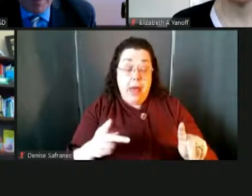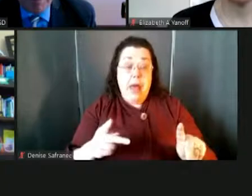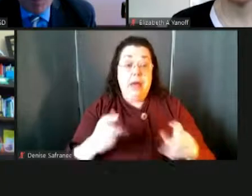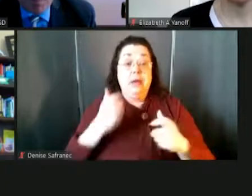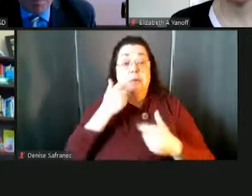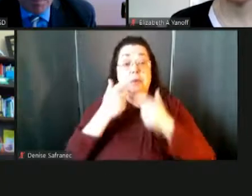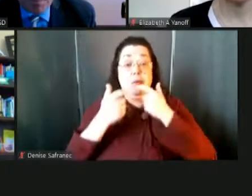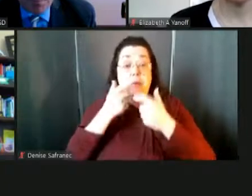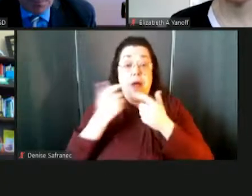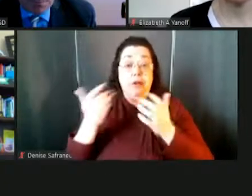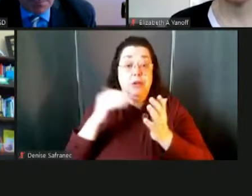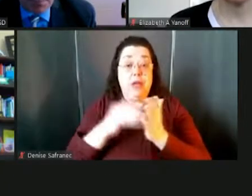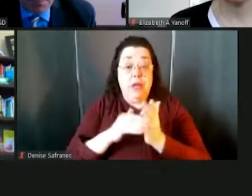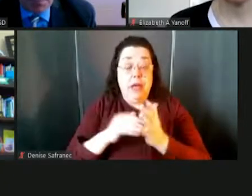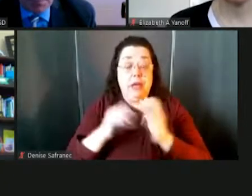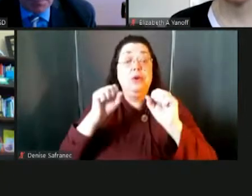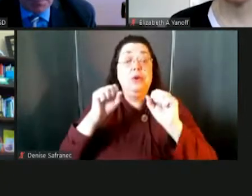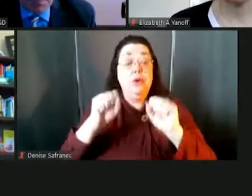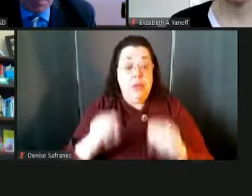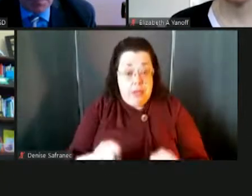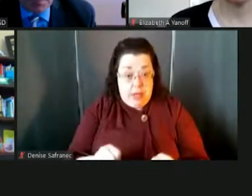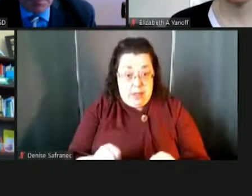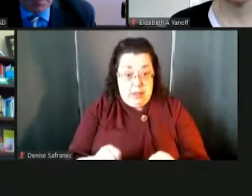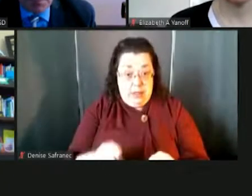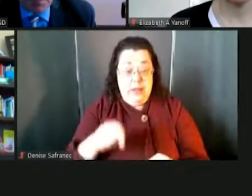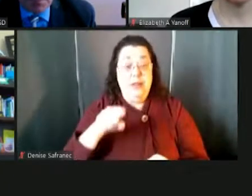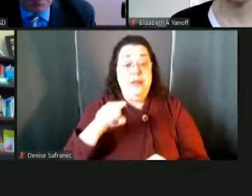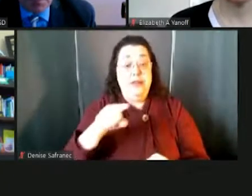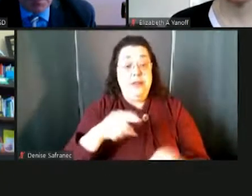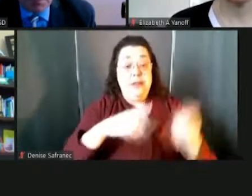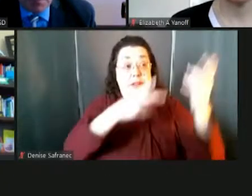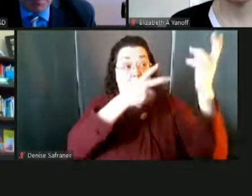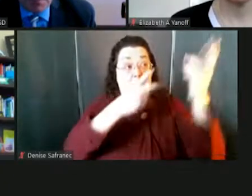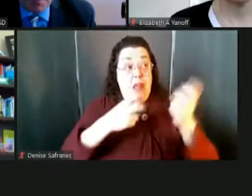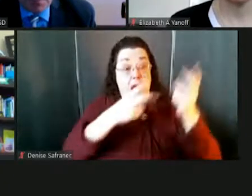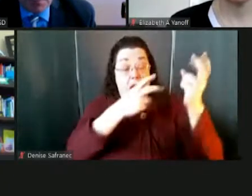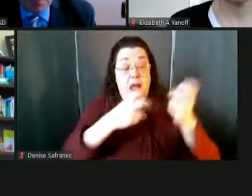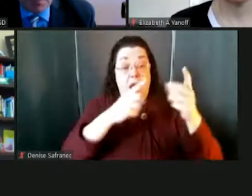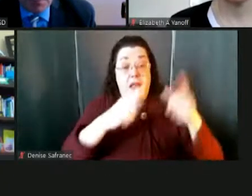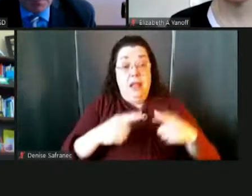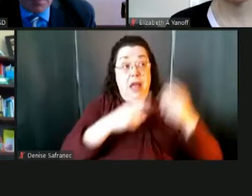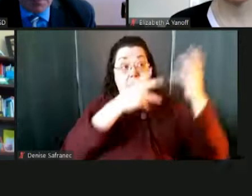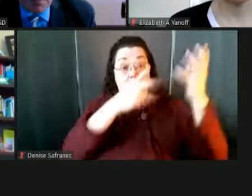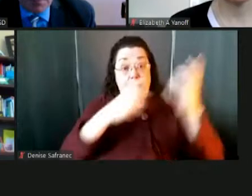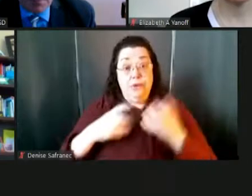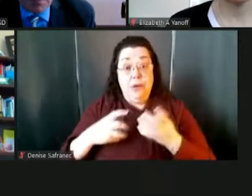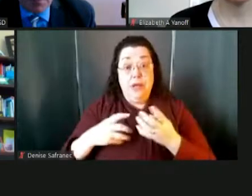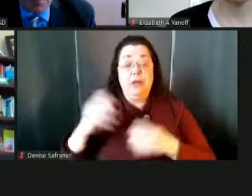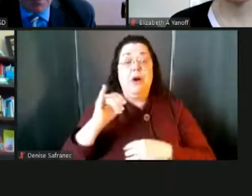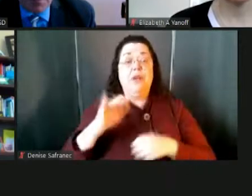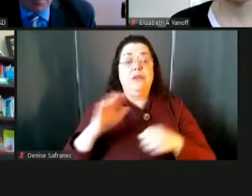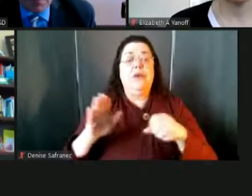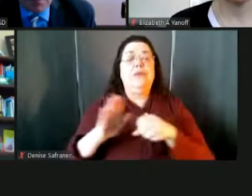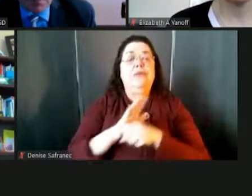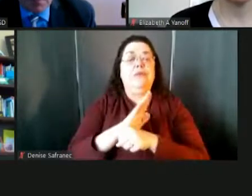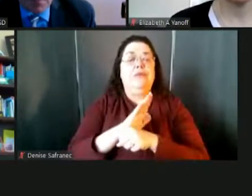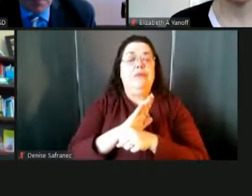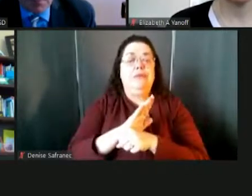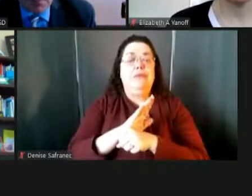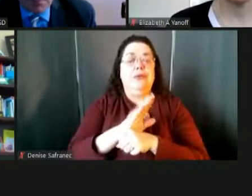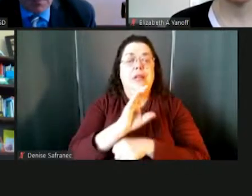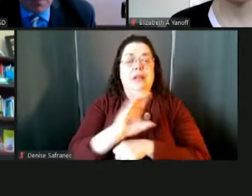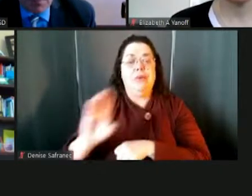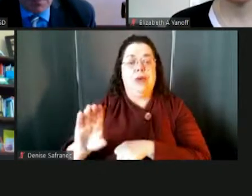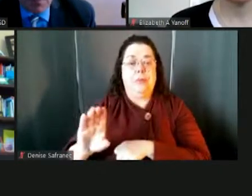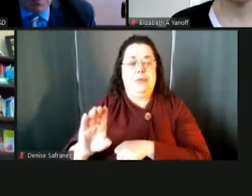this panel, they can do so by coming back to this live stream link, or in a few days we will have a fully captured version on YouTube for you. So